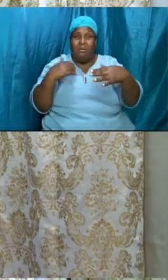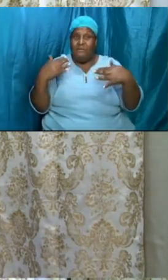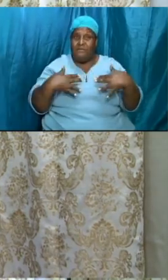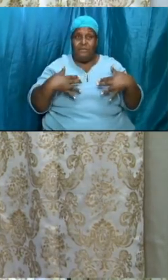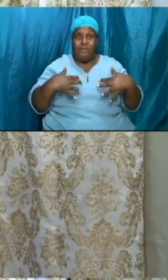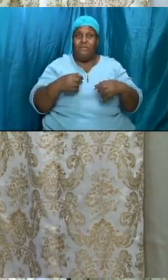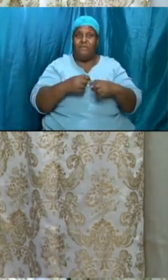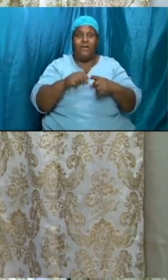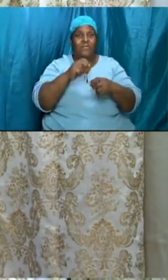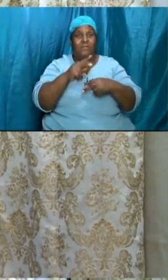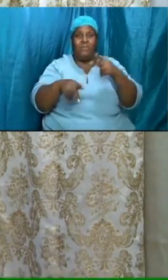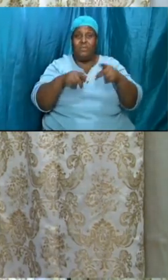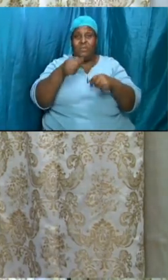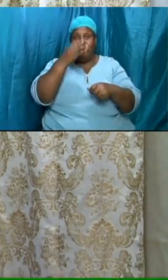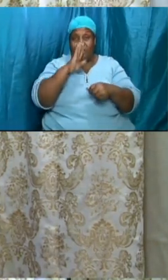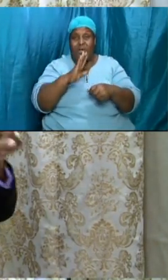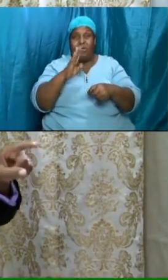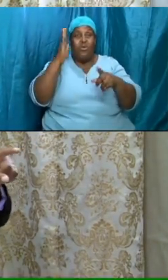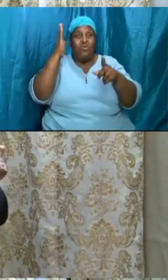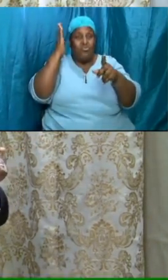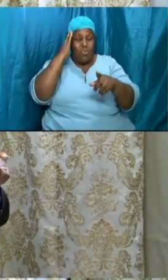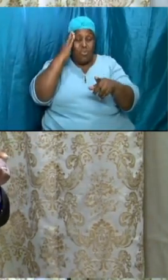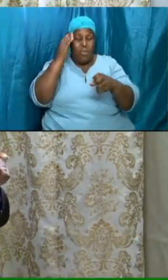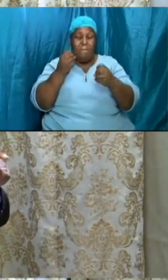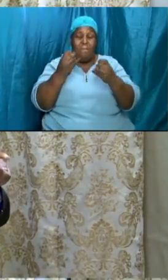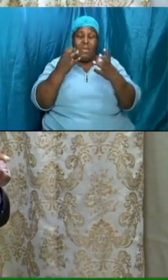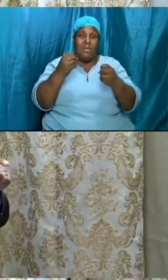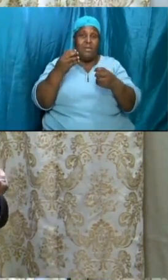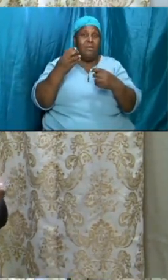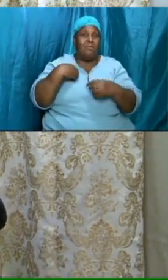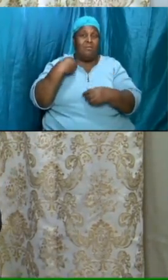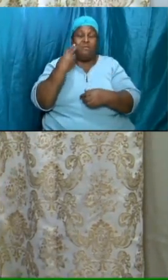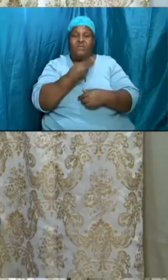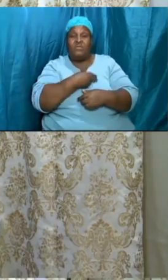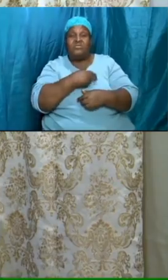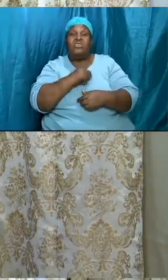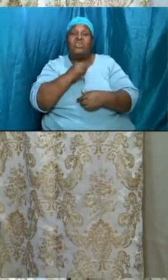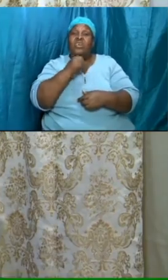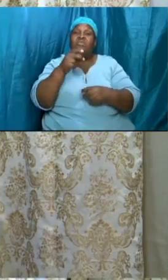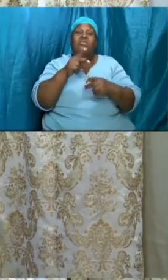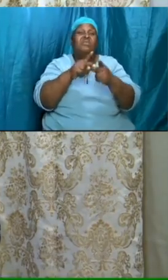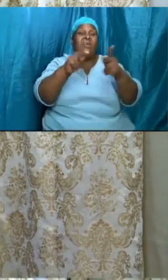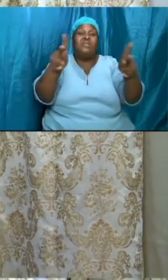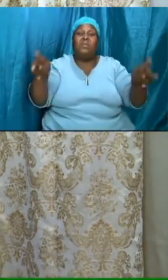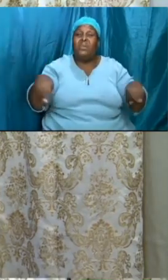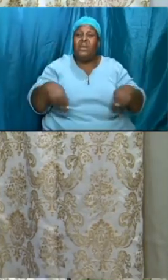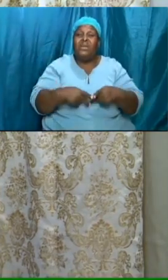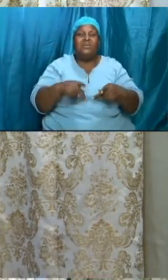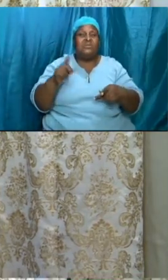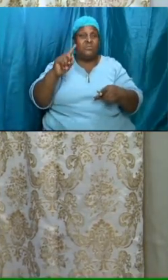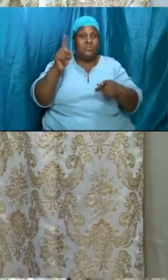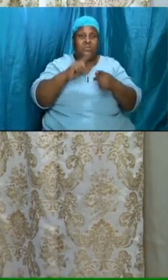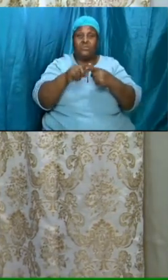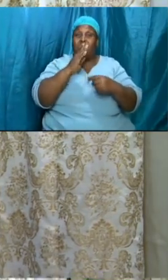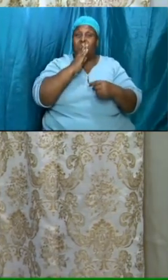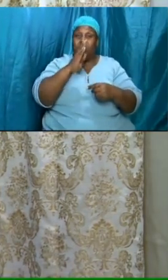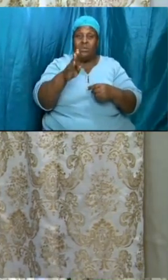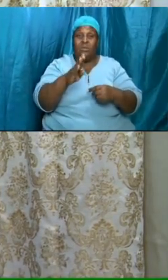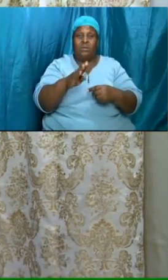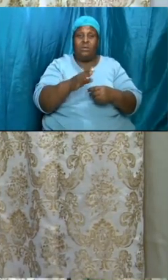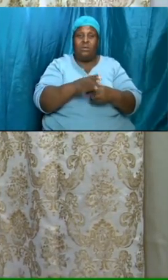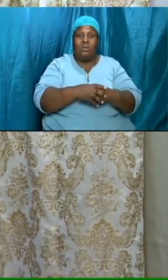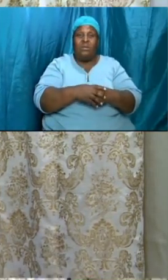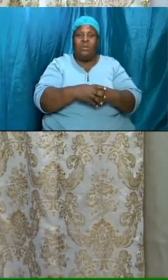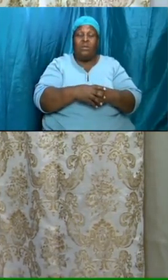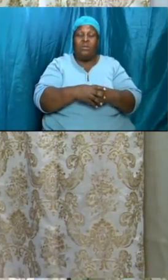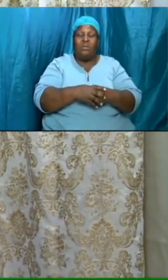many folks i know that many of us are not at the place that we are to be and this is driving